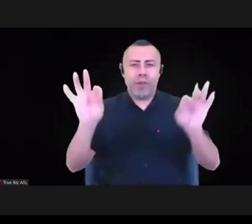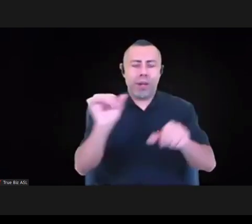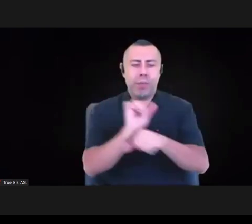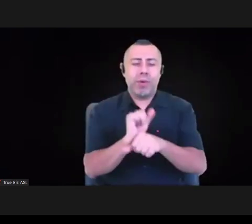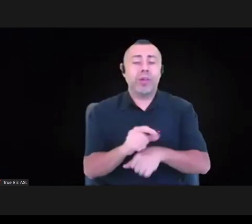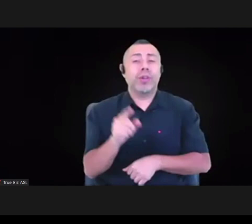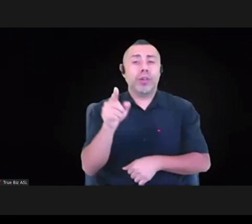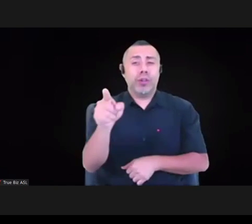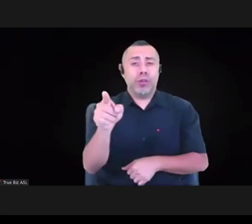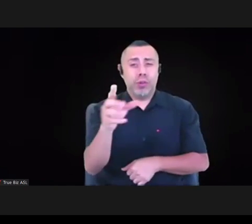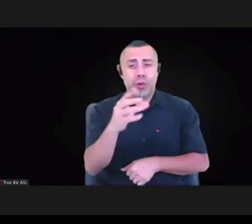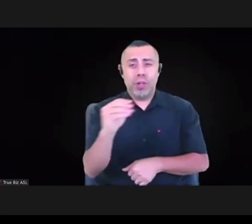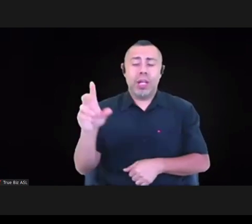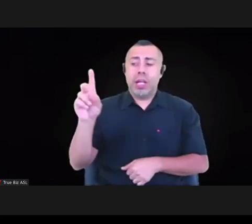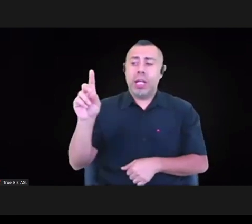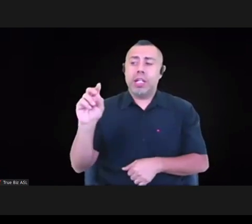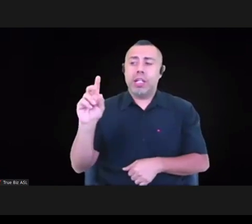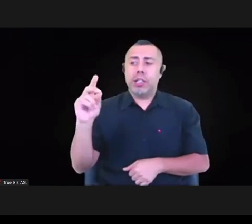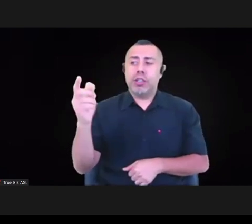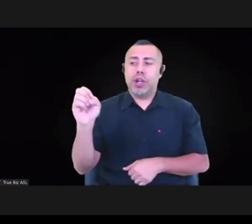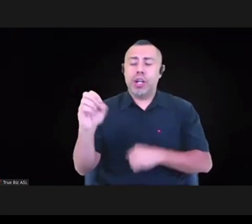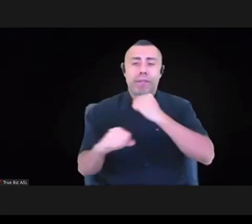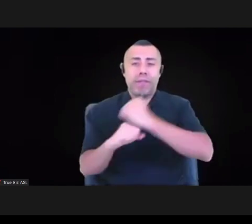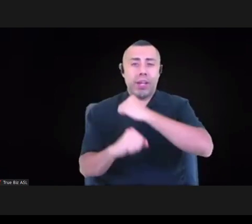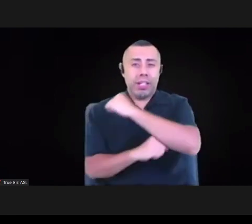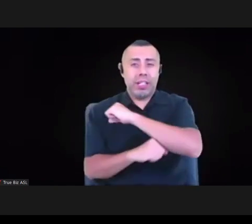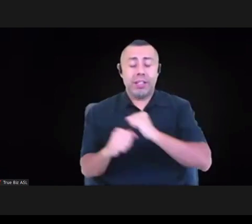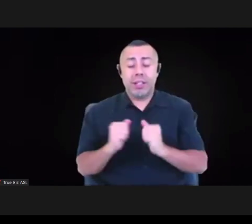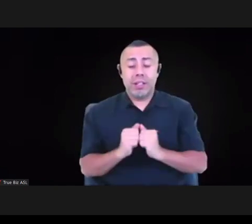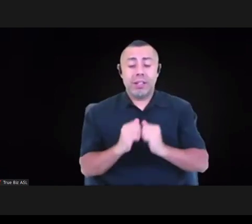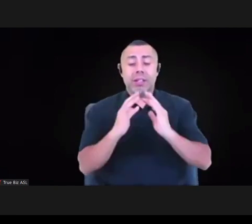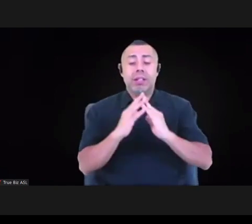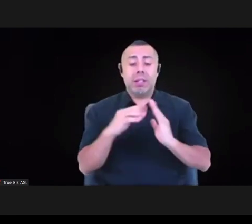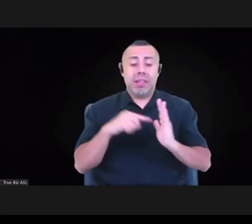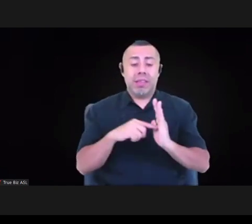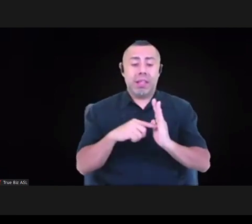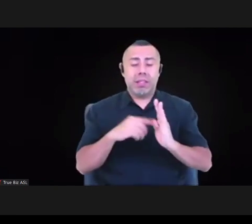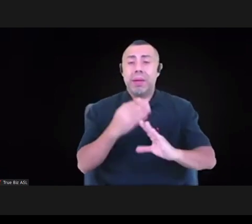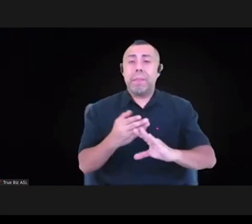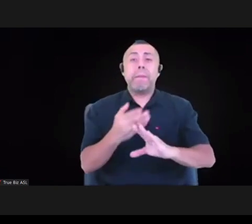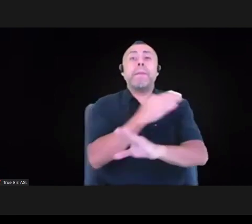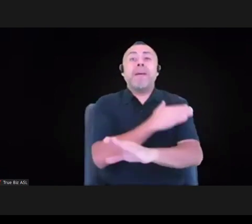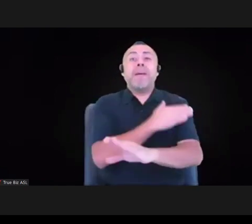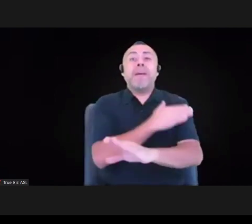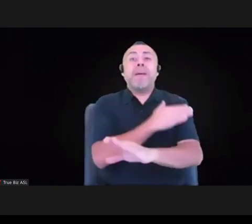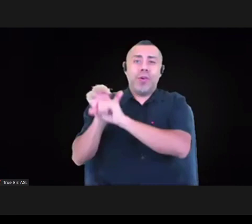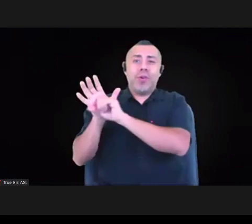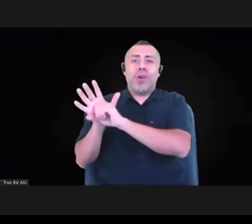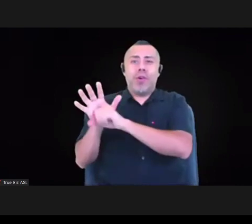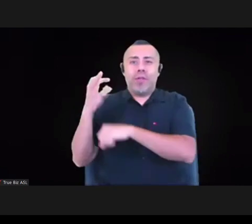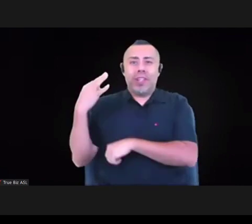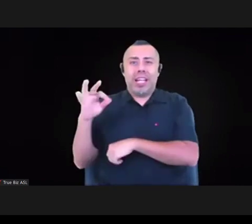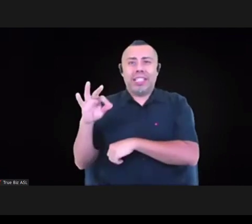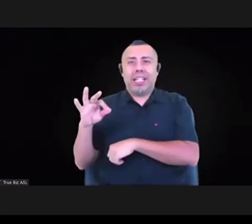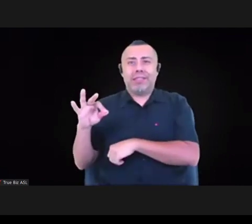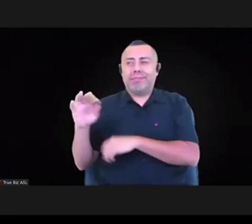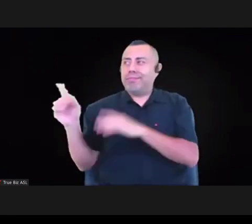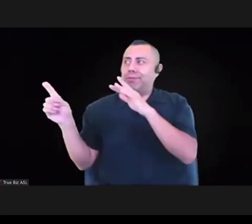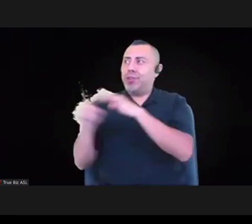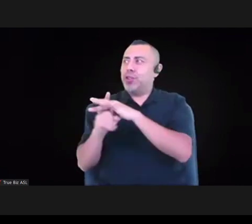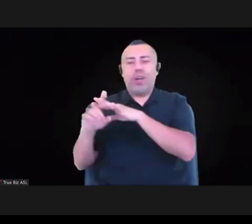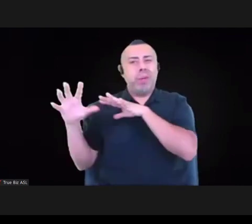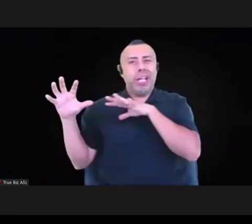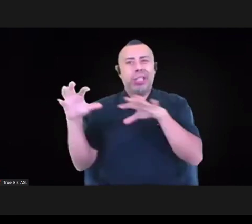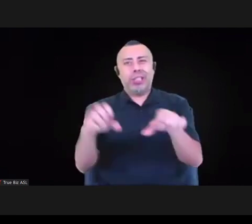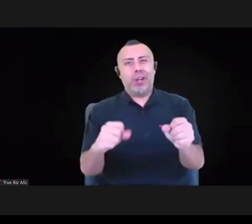before COVID-19 sort of took over the nation slash world. Um, so you had to make some